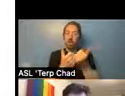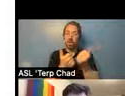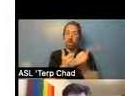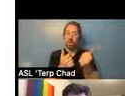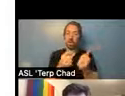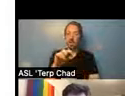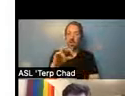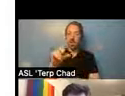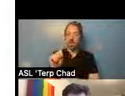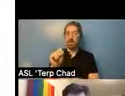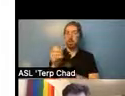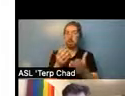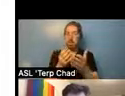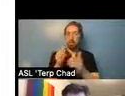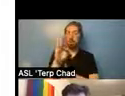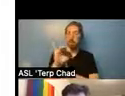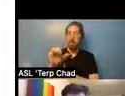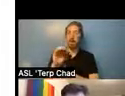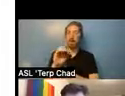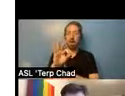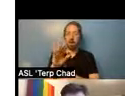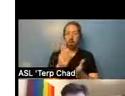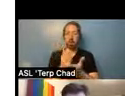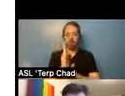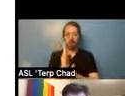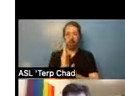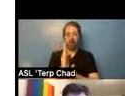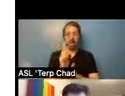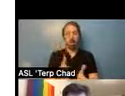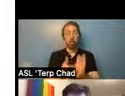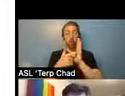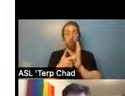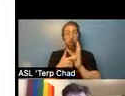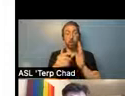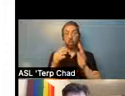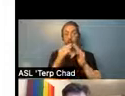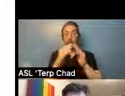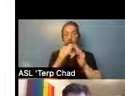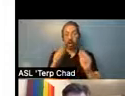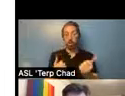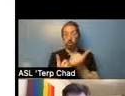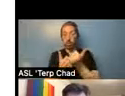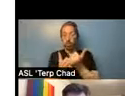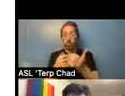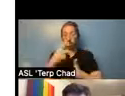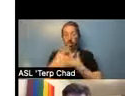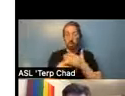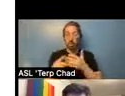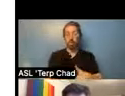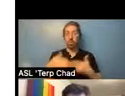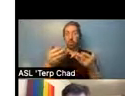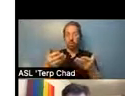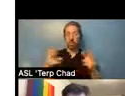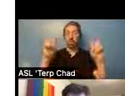supportive housing programs to provide a notice of supportive housing tenants rights to all supportive housing tenants.